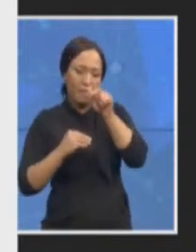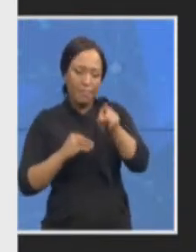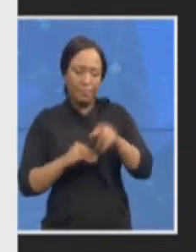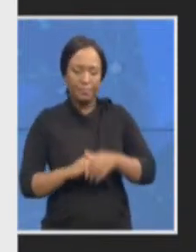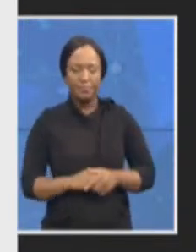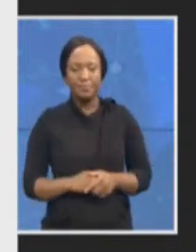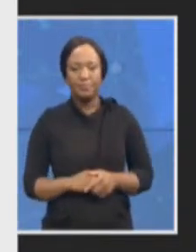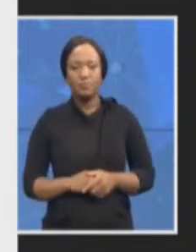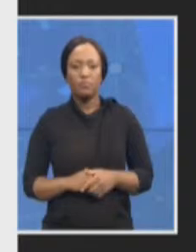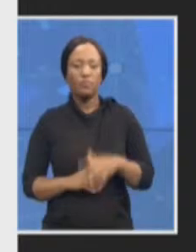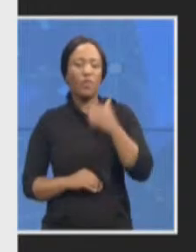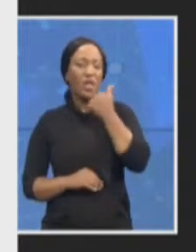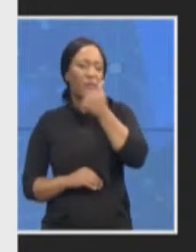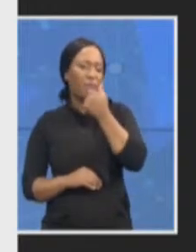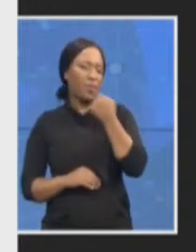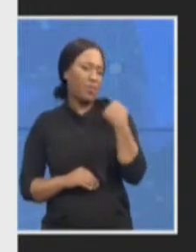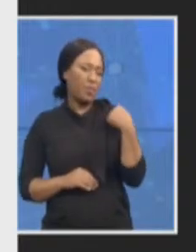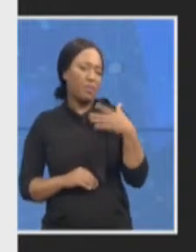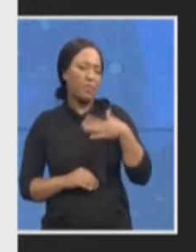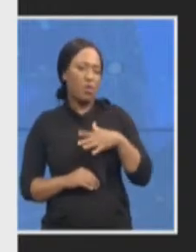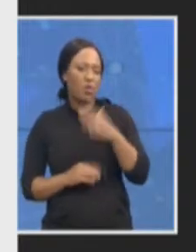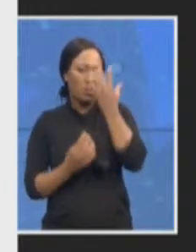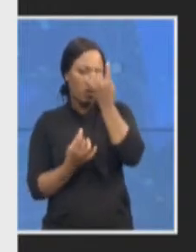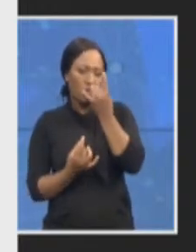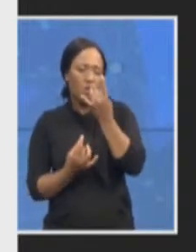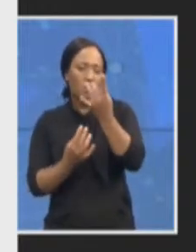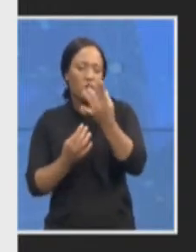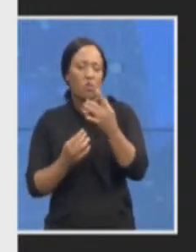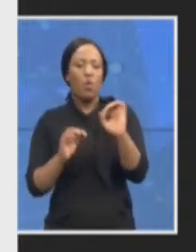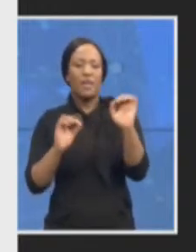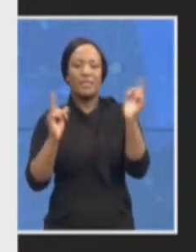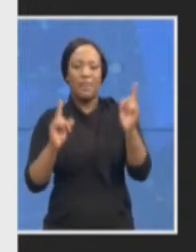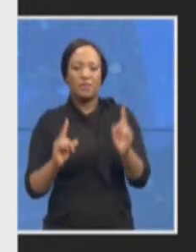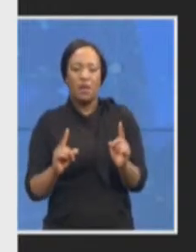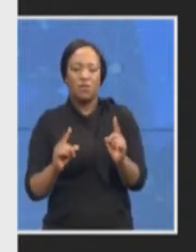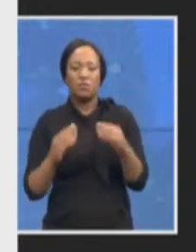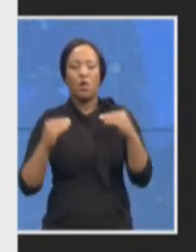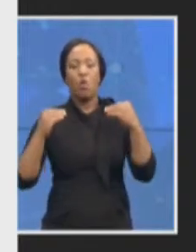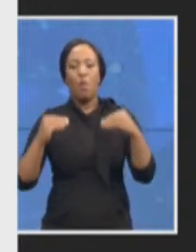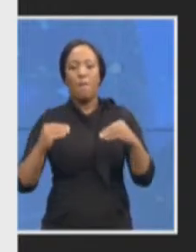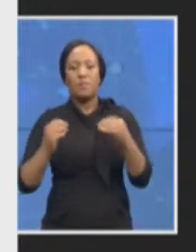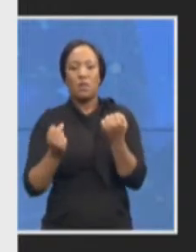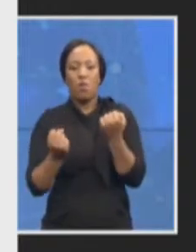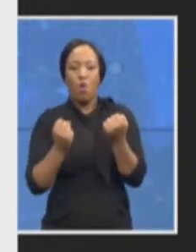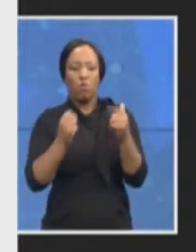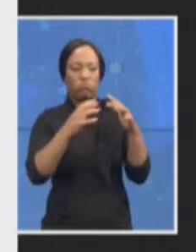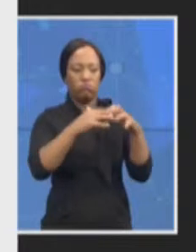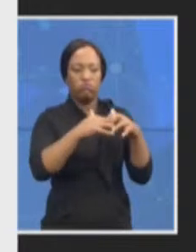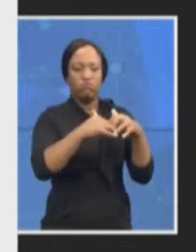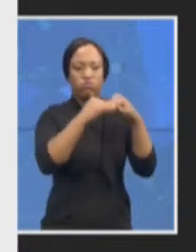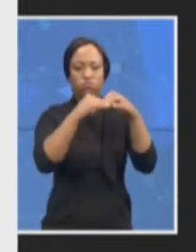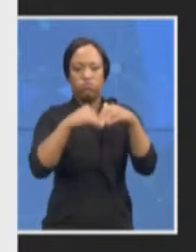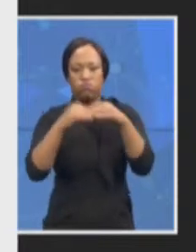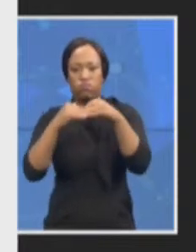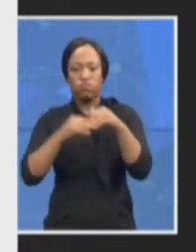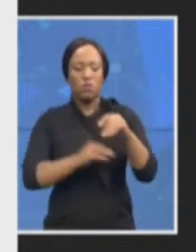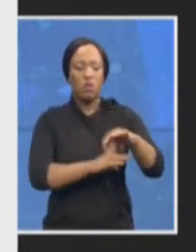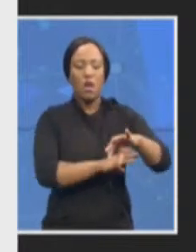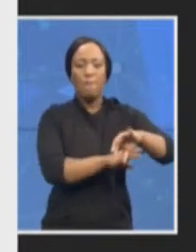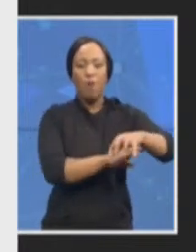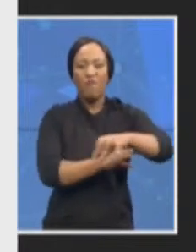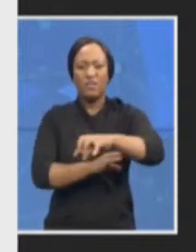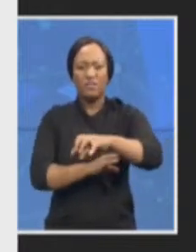specialized commercial courts in all our provinces that is a first we never had that we had four courts